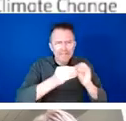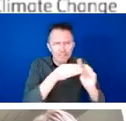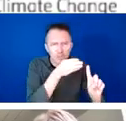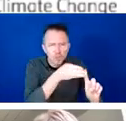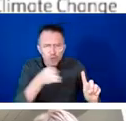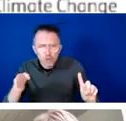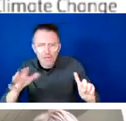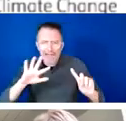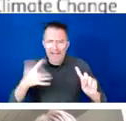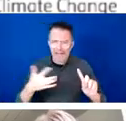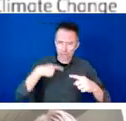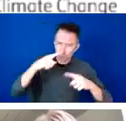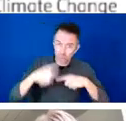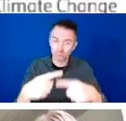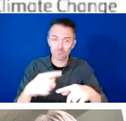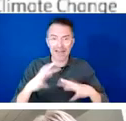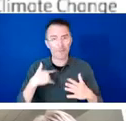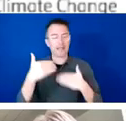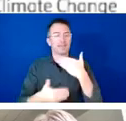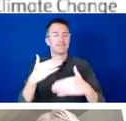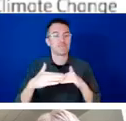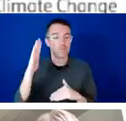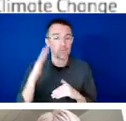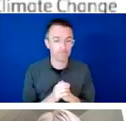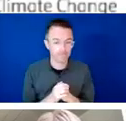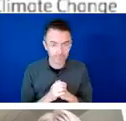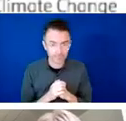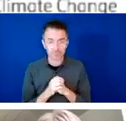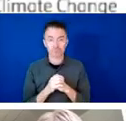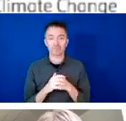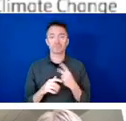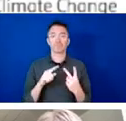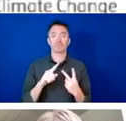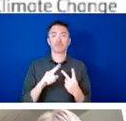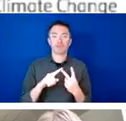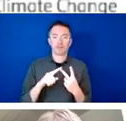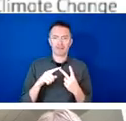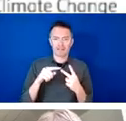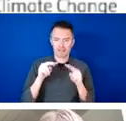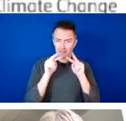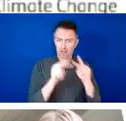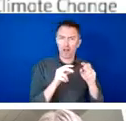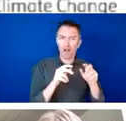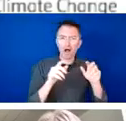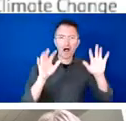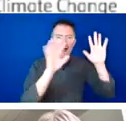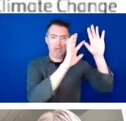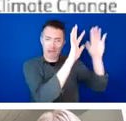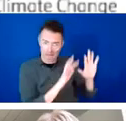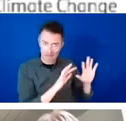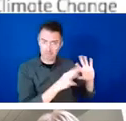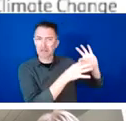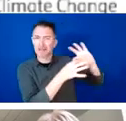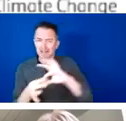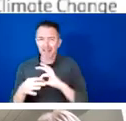climate and sexual and reproductive health. We will use our presidency of COP26 to advance gender equality